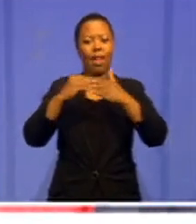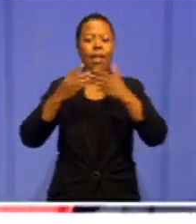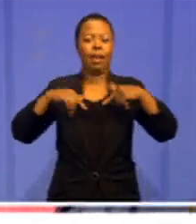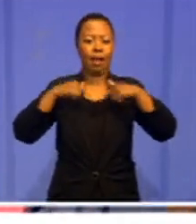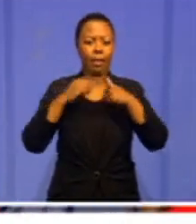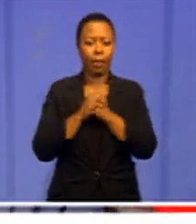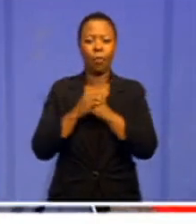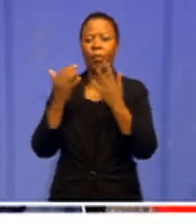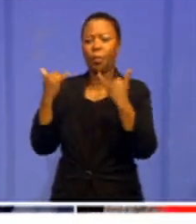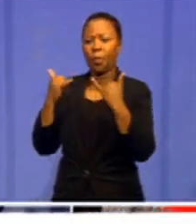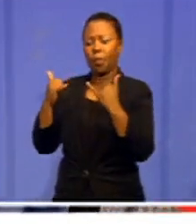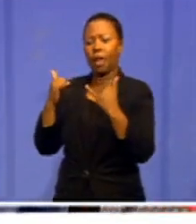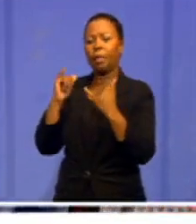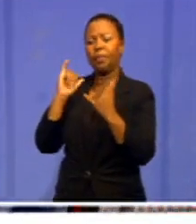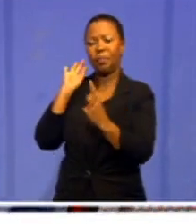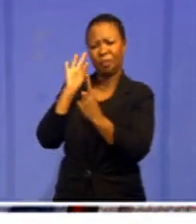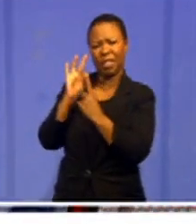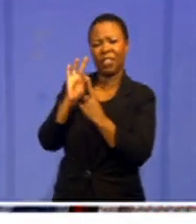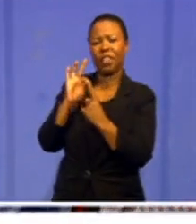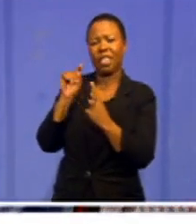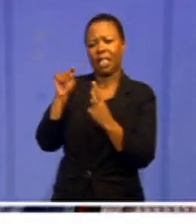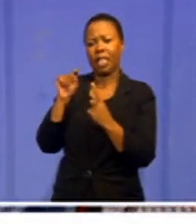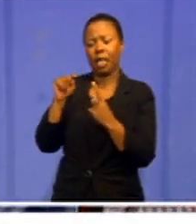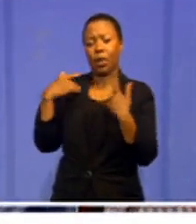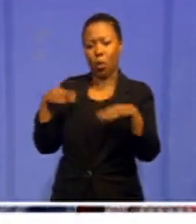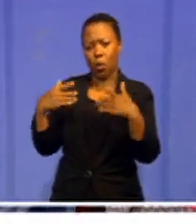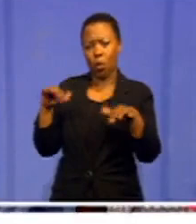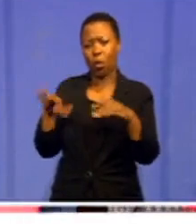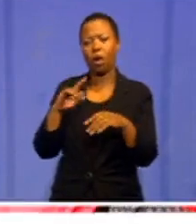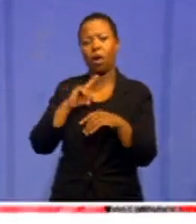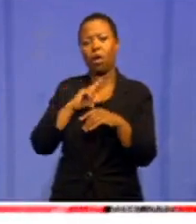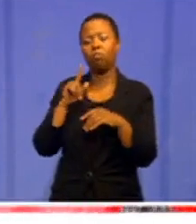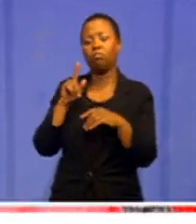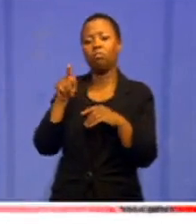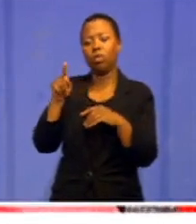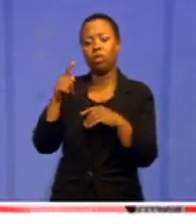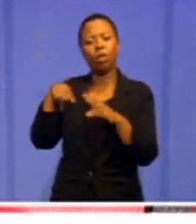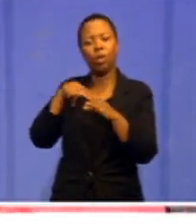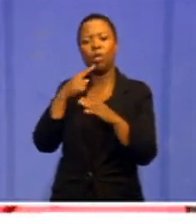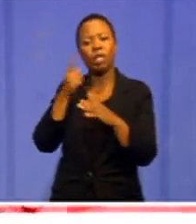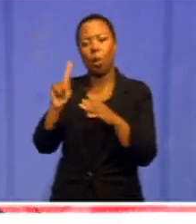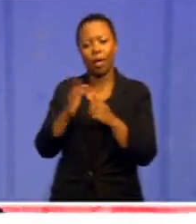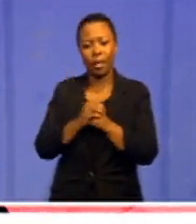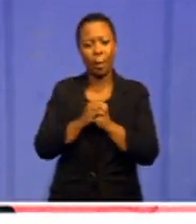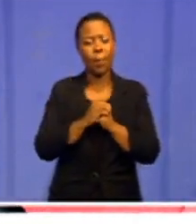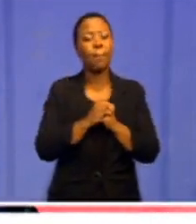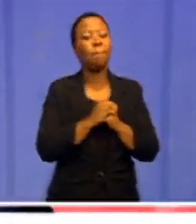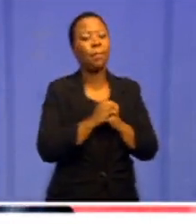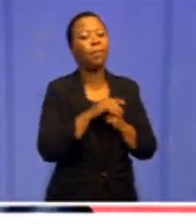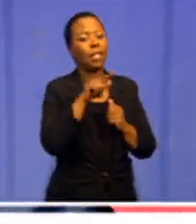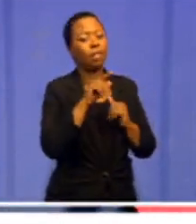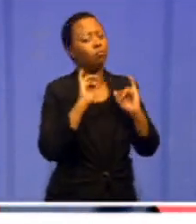salaries has been particularly unimpressive. What do you say about it? Look, that is a crisis